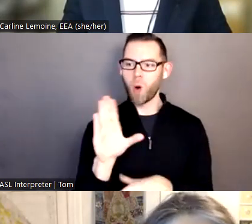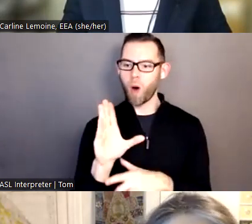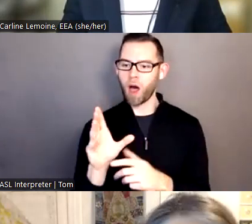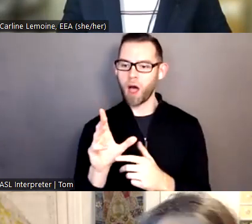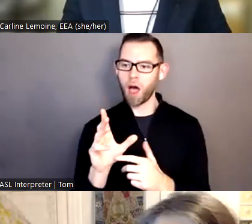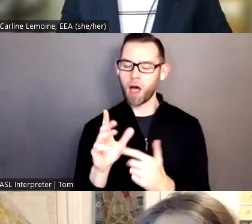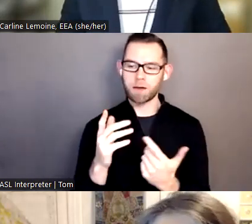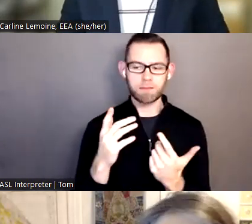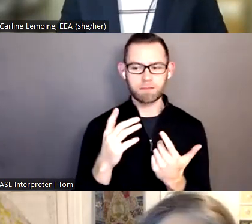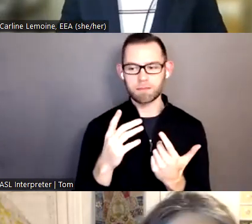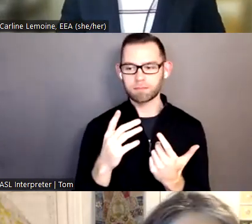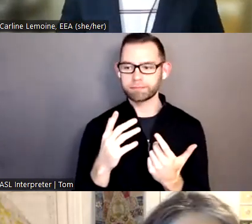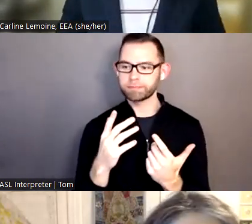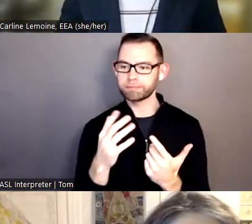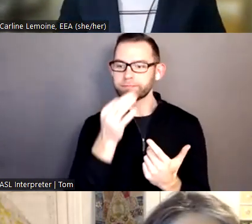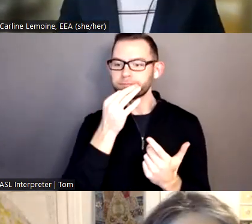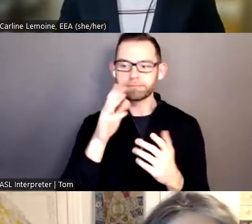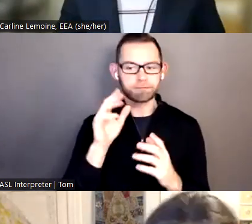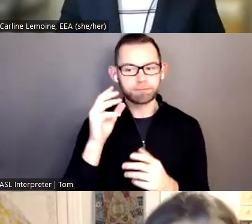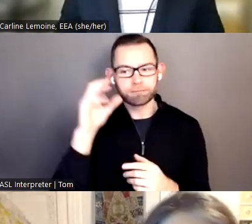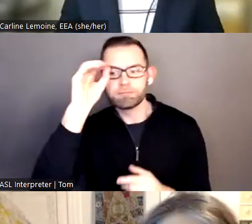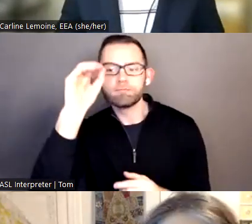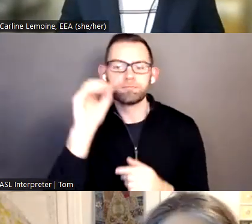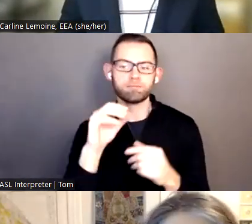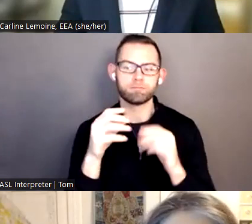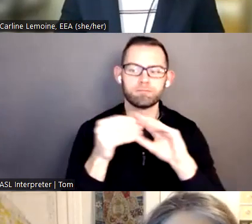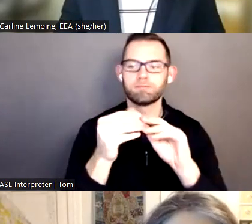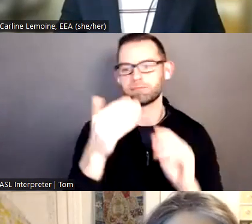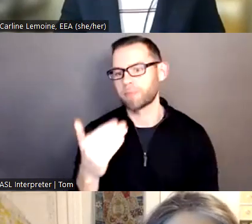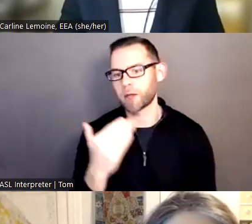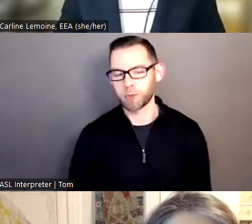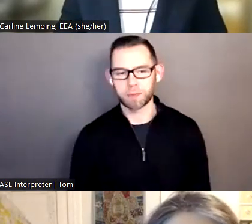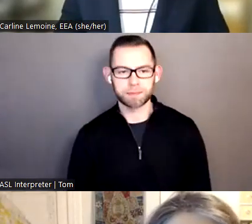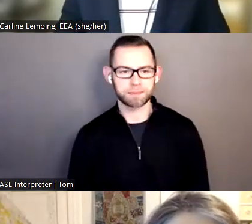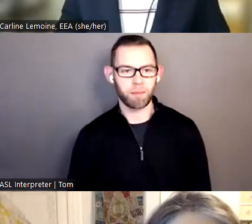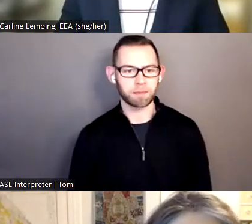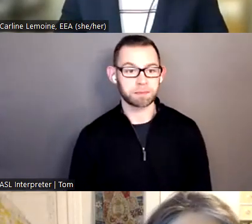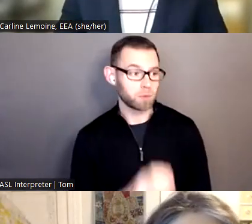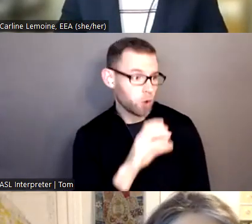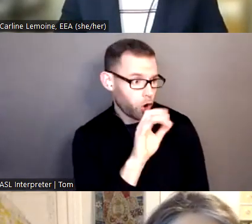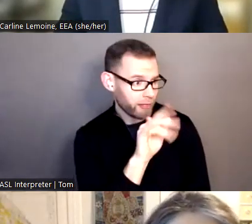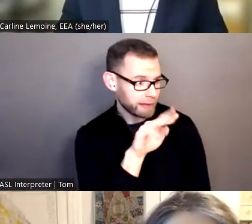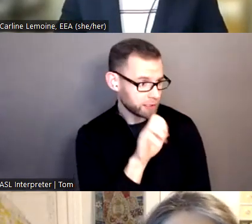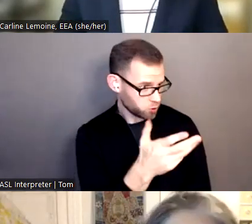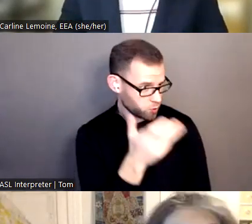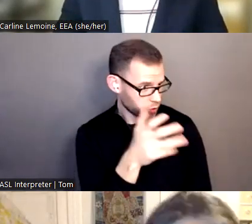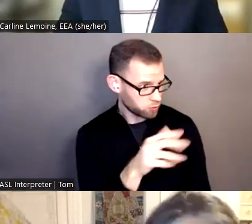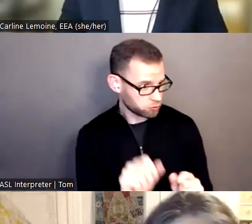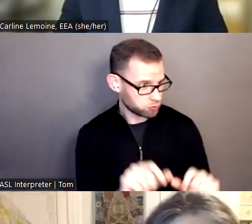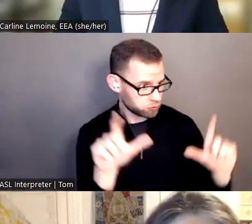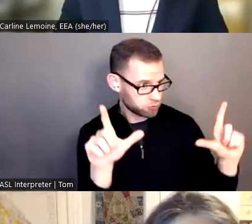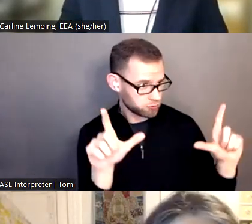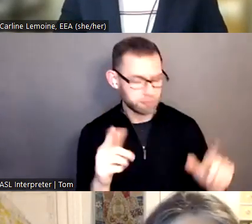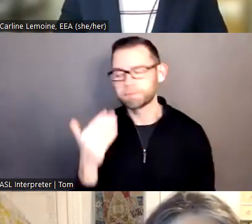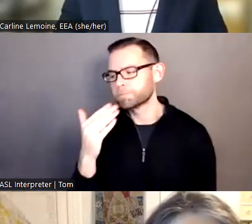Carleen, I'll just wait for you to. Sure. Yes. Thank you. Thank will just take a